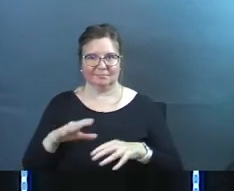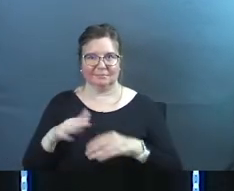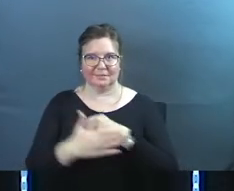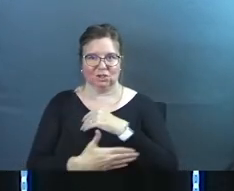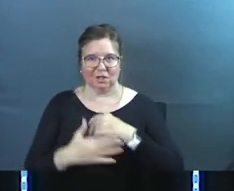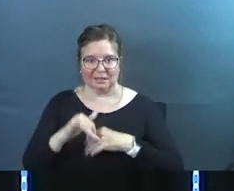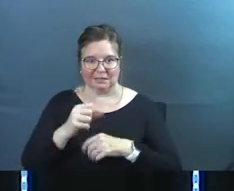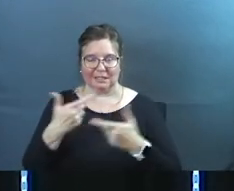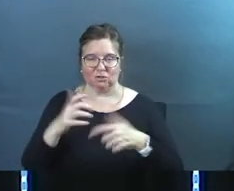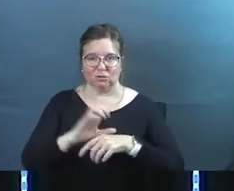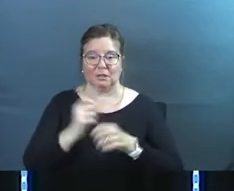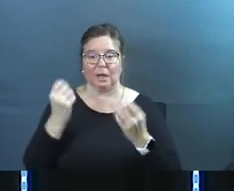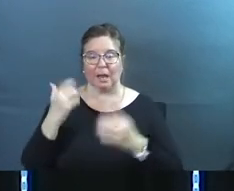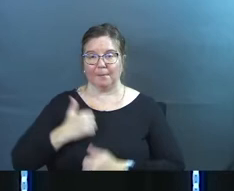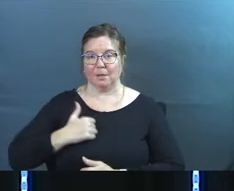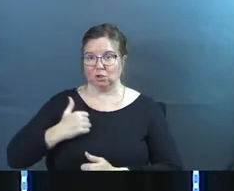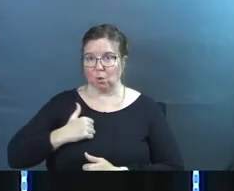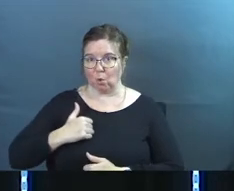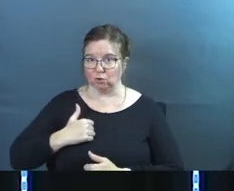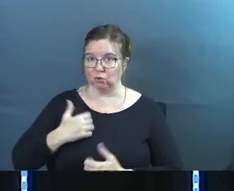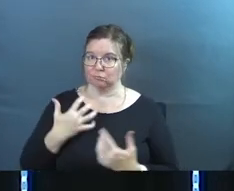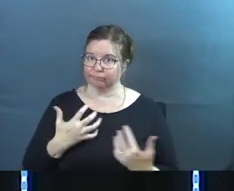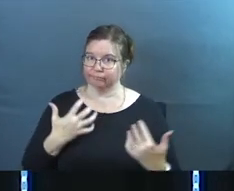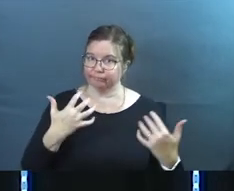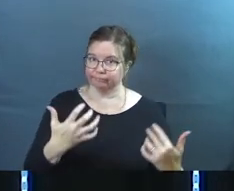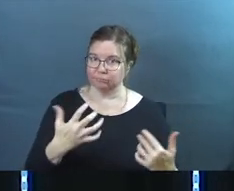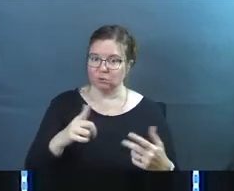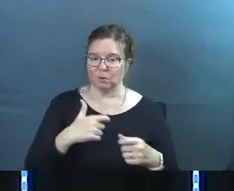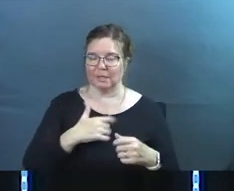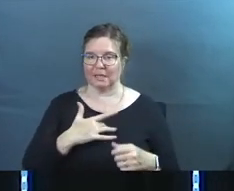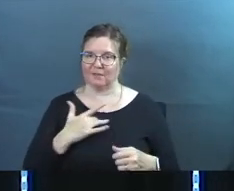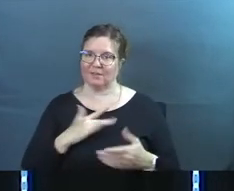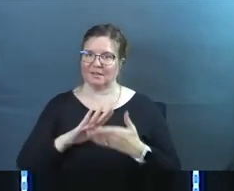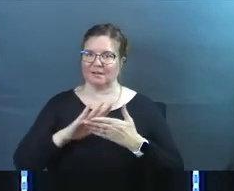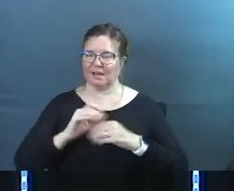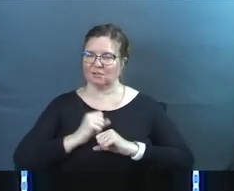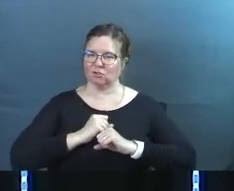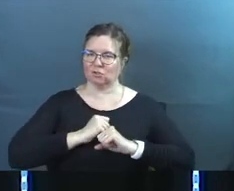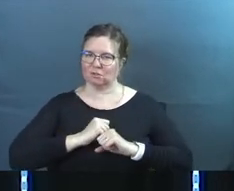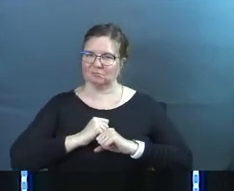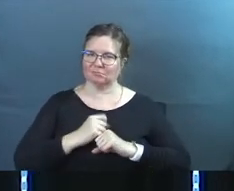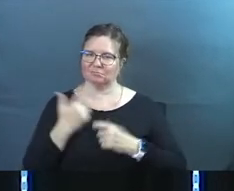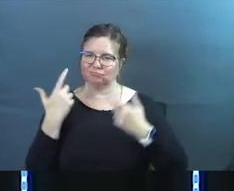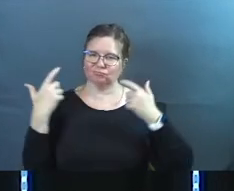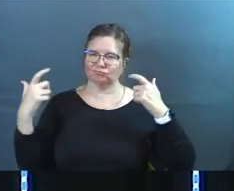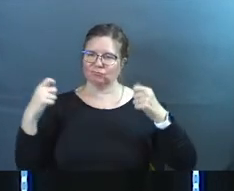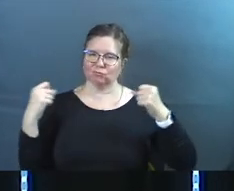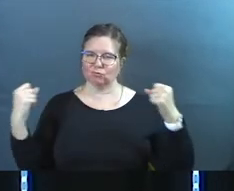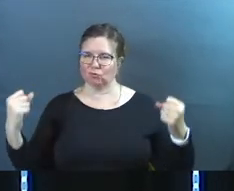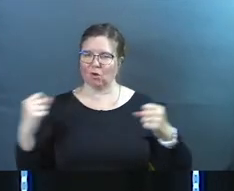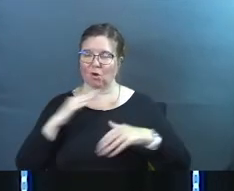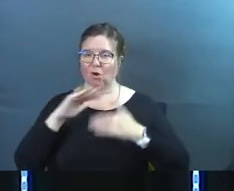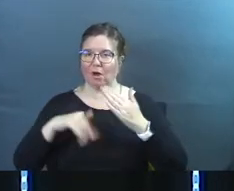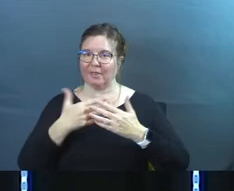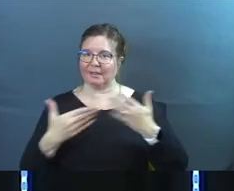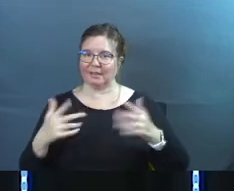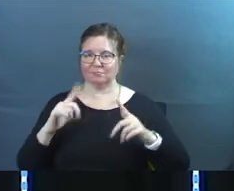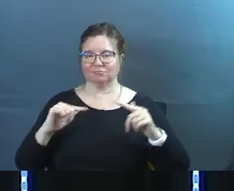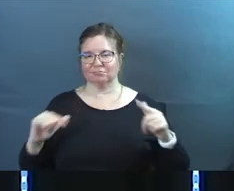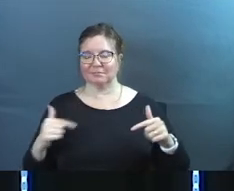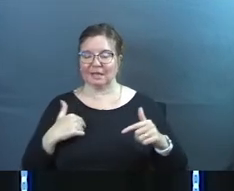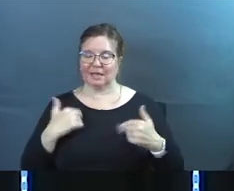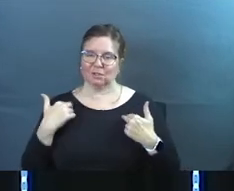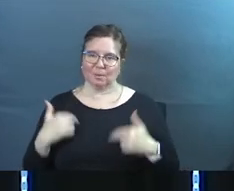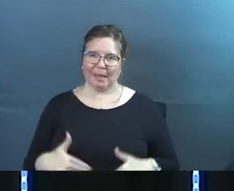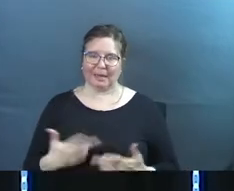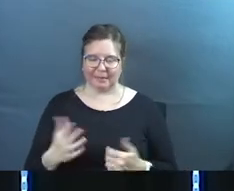he wants to know how many soldiers are in the army so he can feel nice and secure and big and strong and all these things and